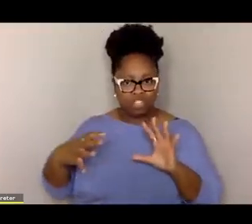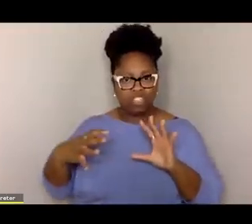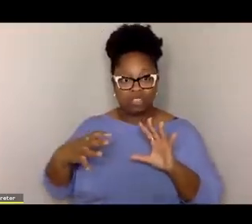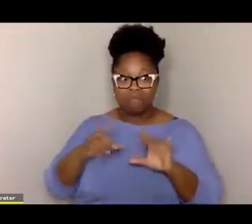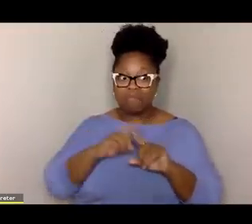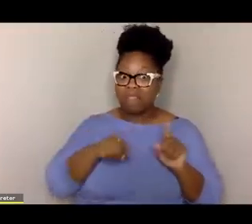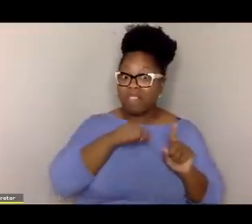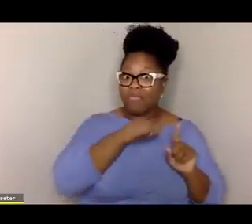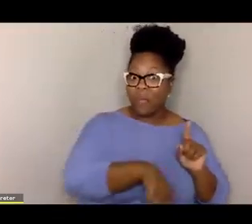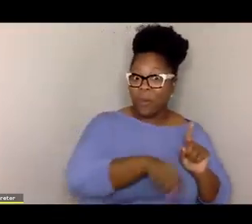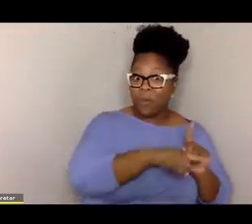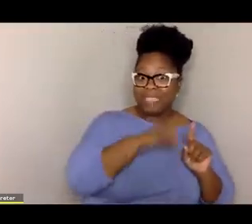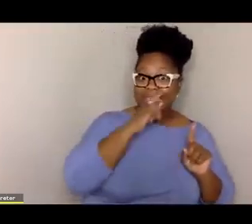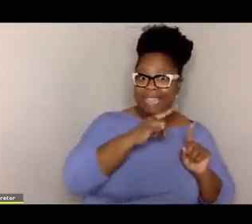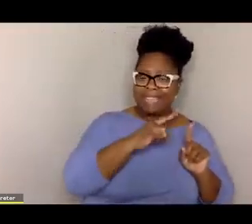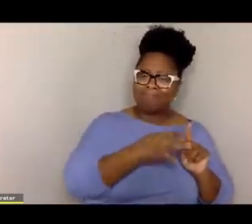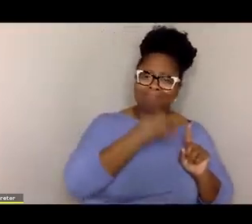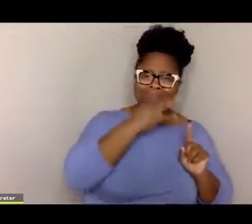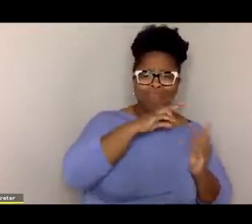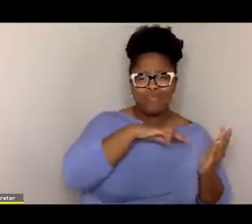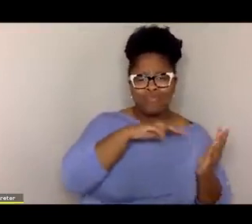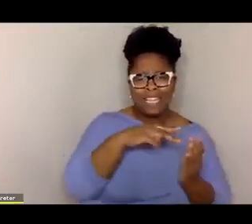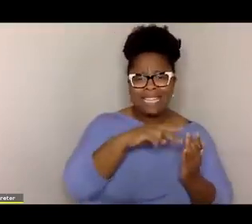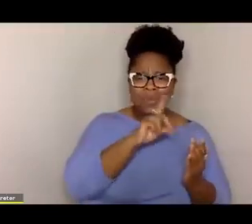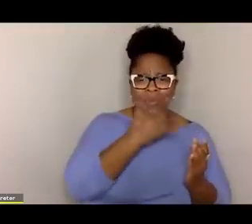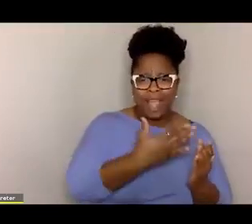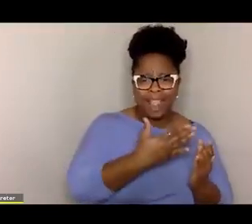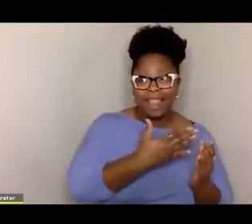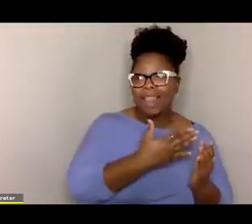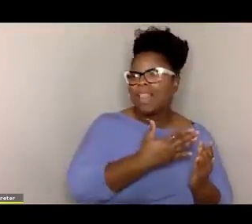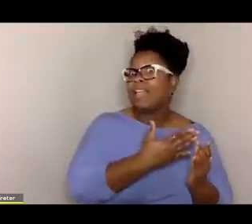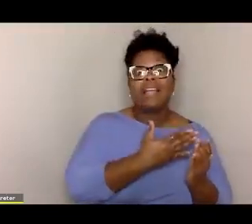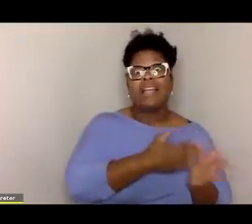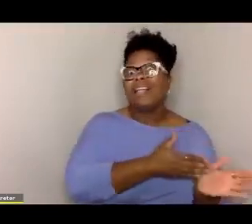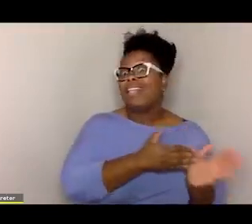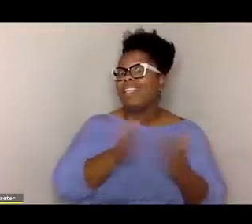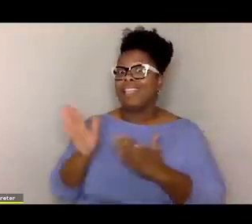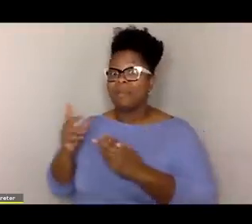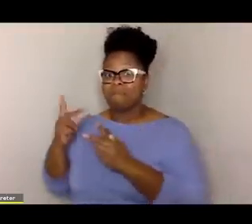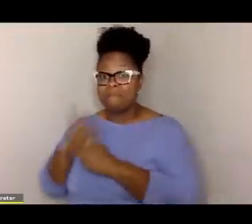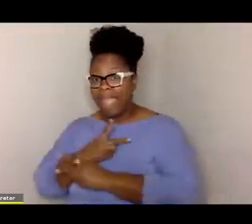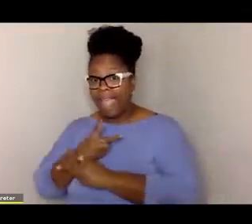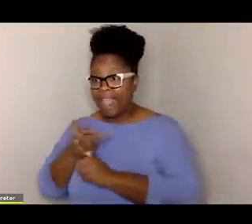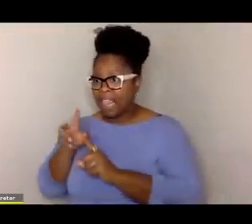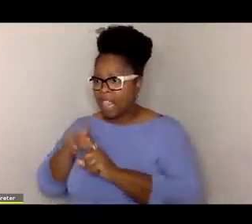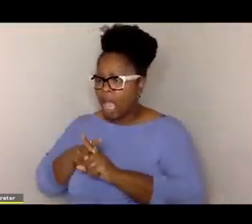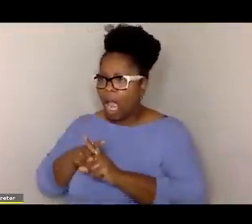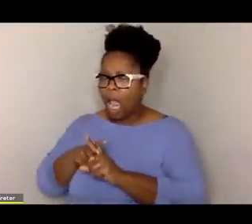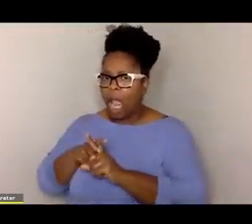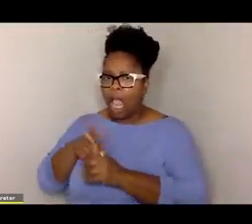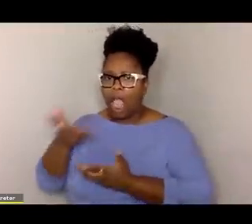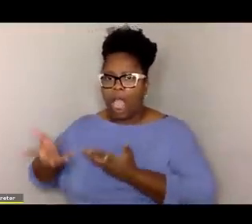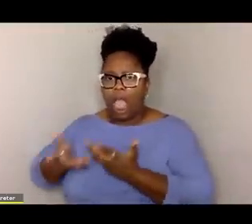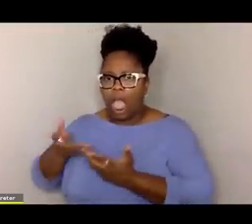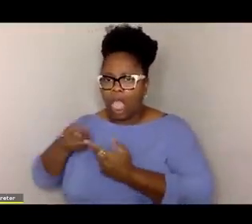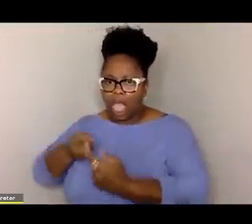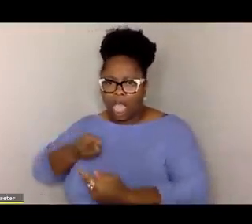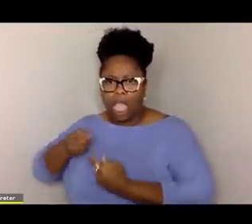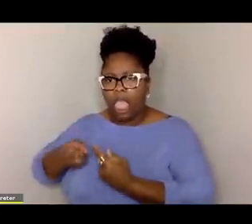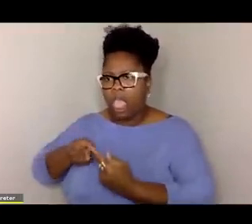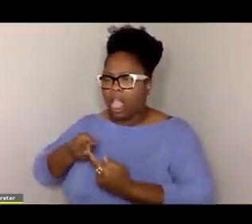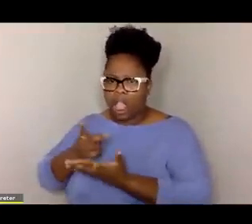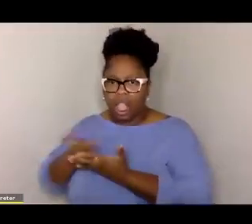But what happens is these very same kids who do well with reading, when they try to do math, it just, they don't,